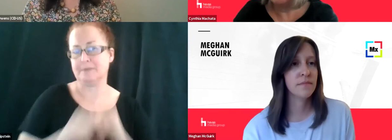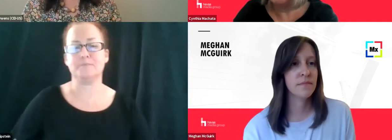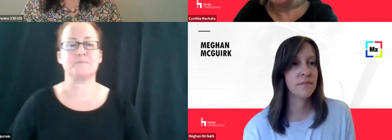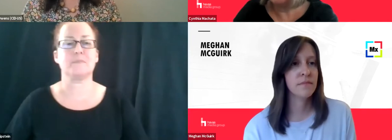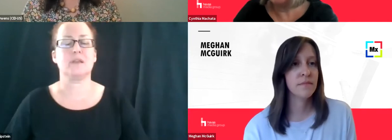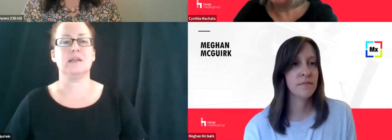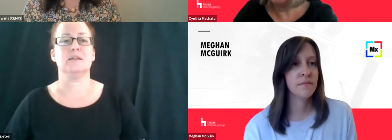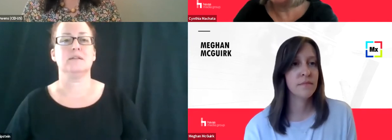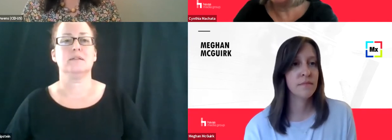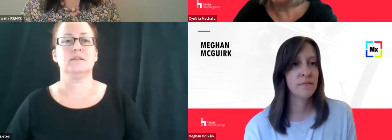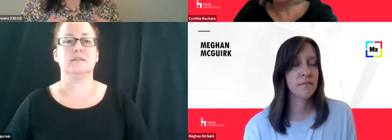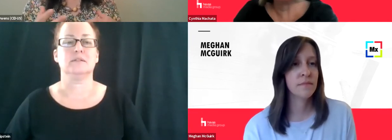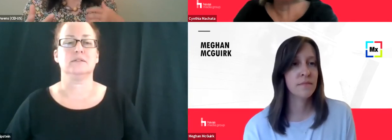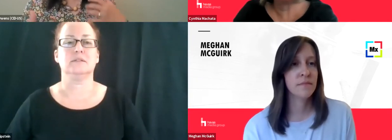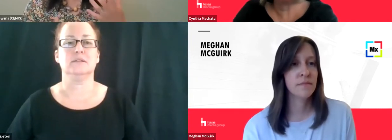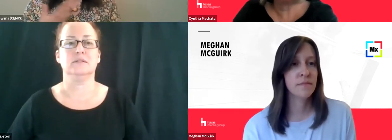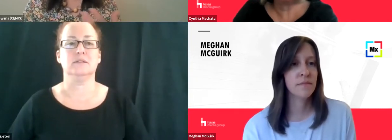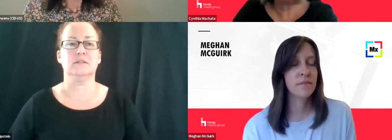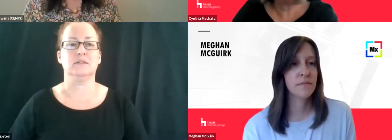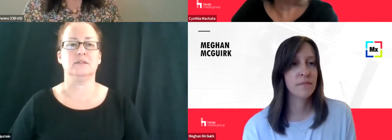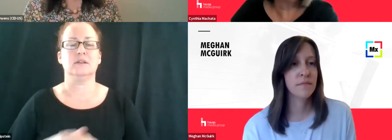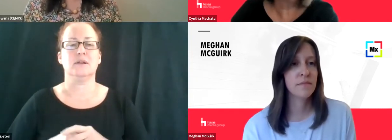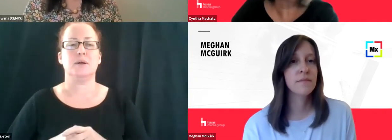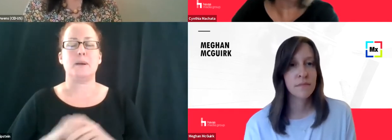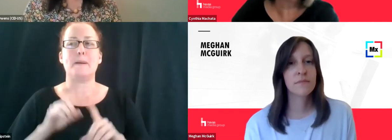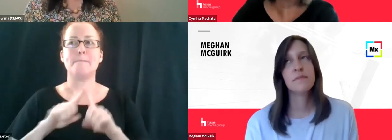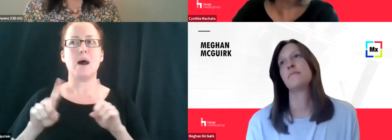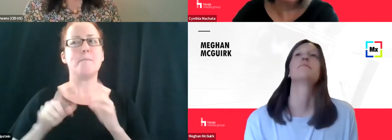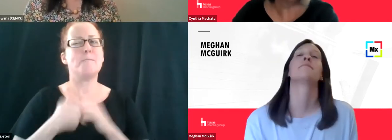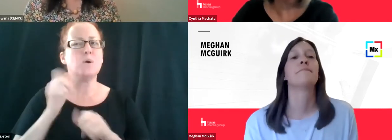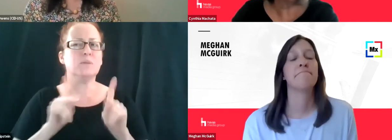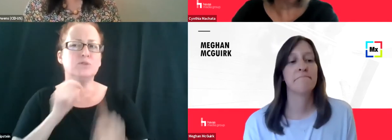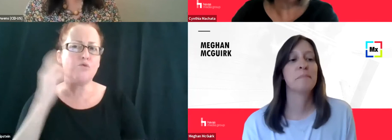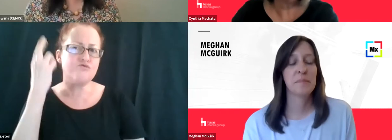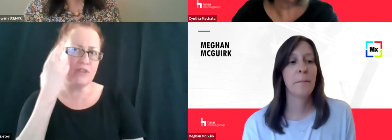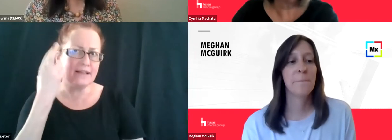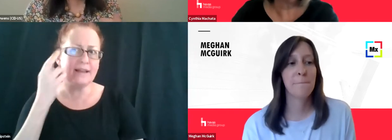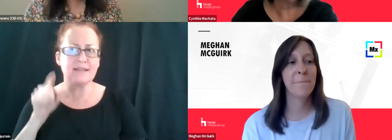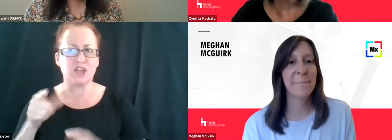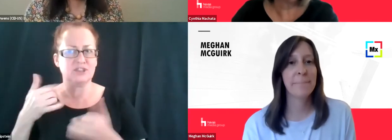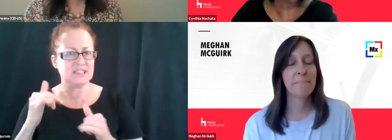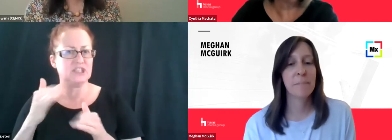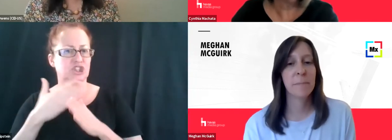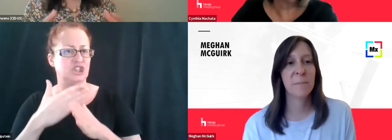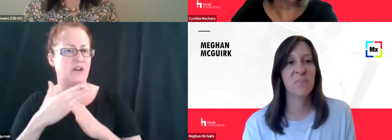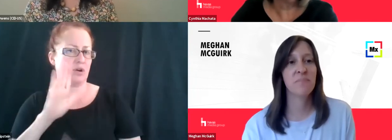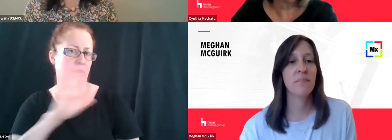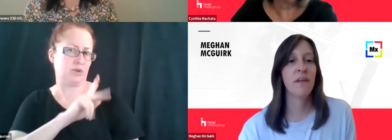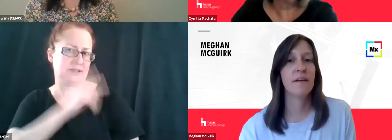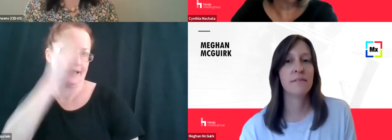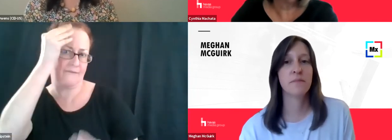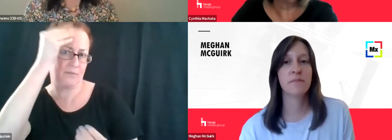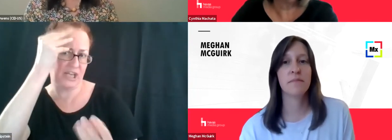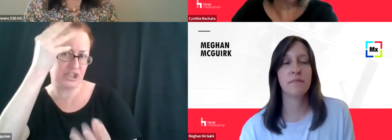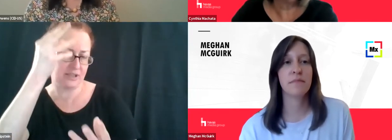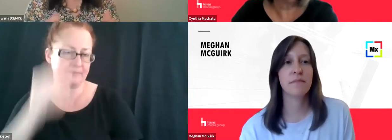that there is an information exchange going on. Um, so if you had to explain